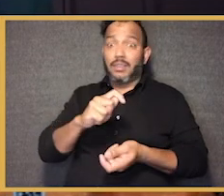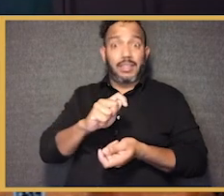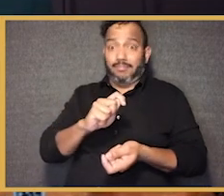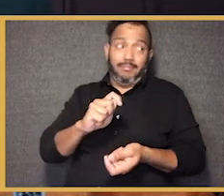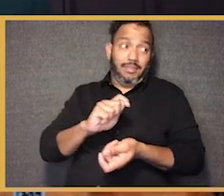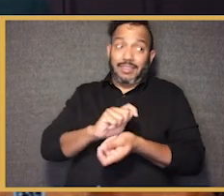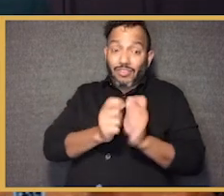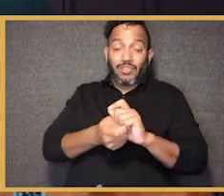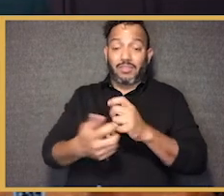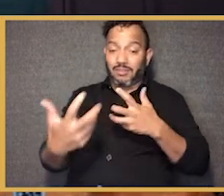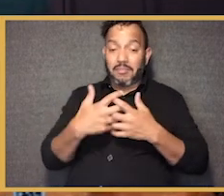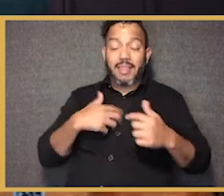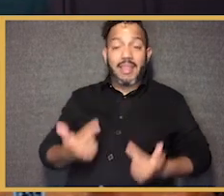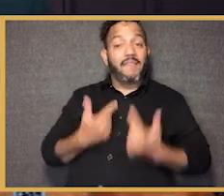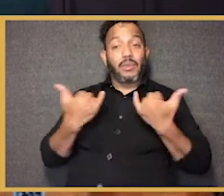still shape my life today.